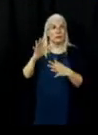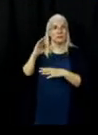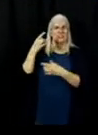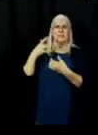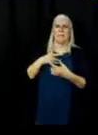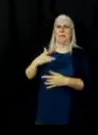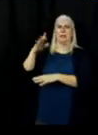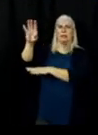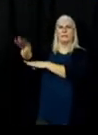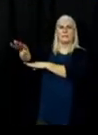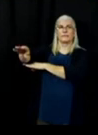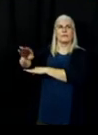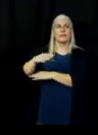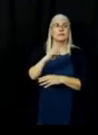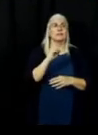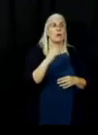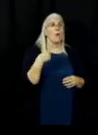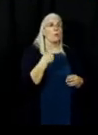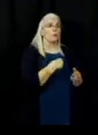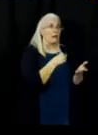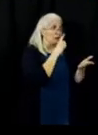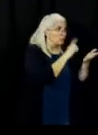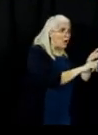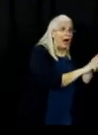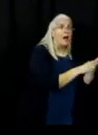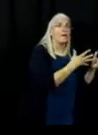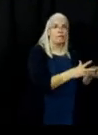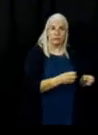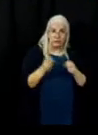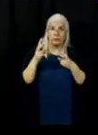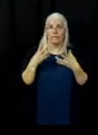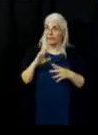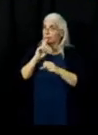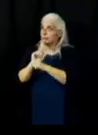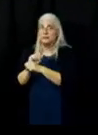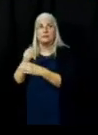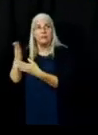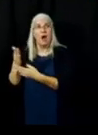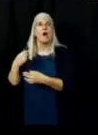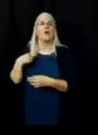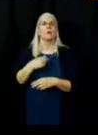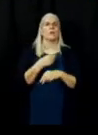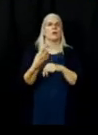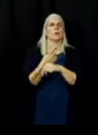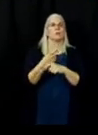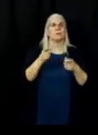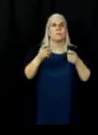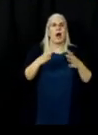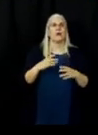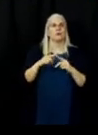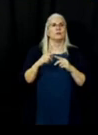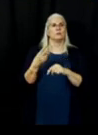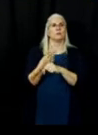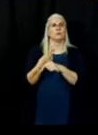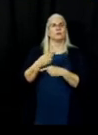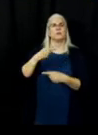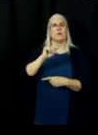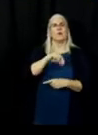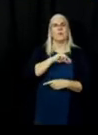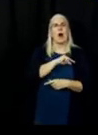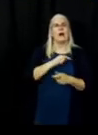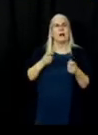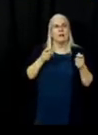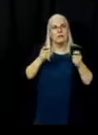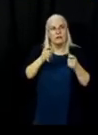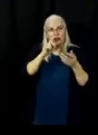as managers, have to use basically a QAQC kind of quality control to vet all the information